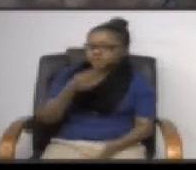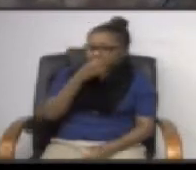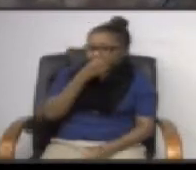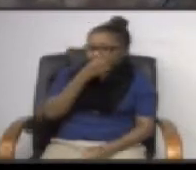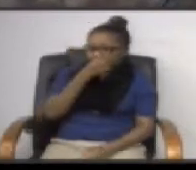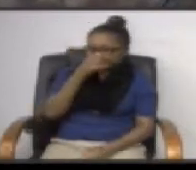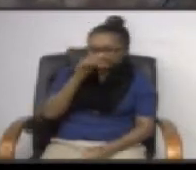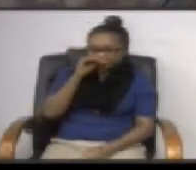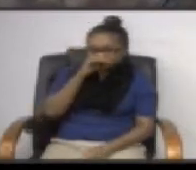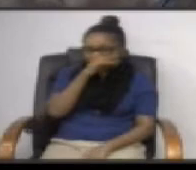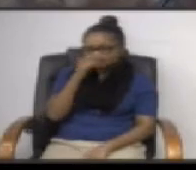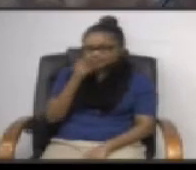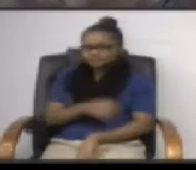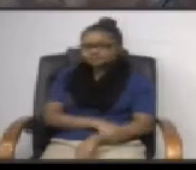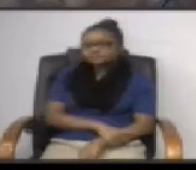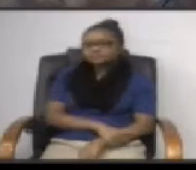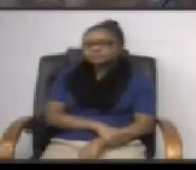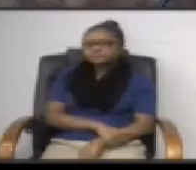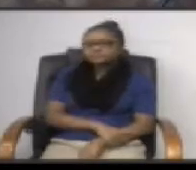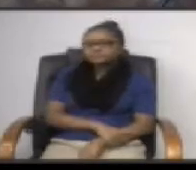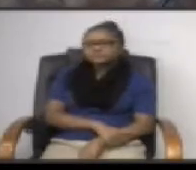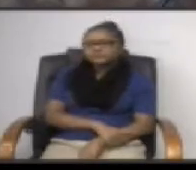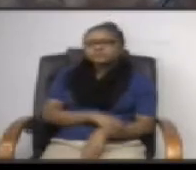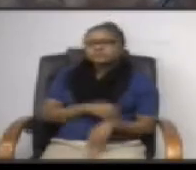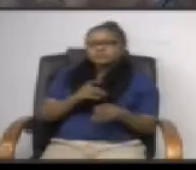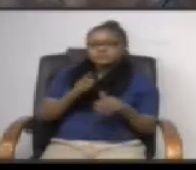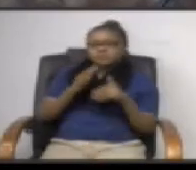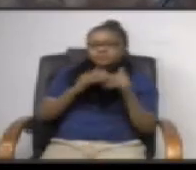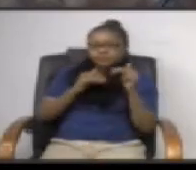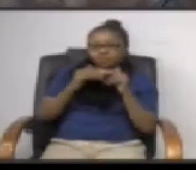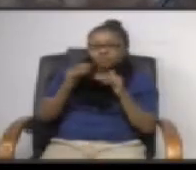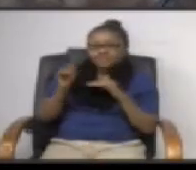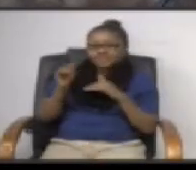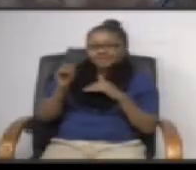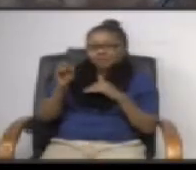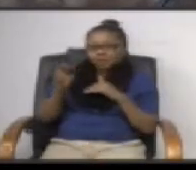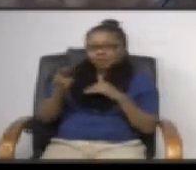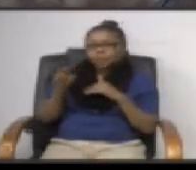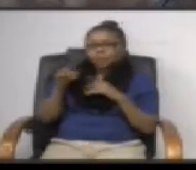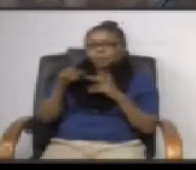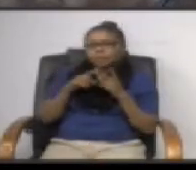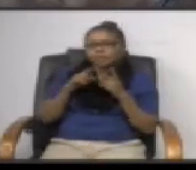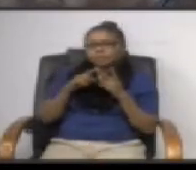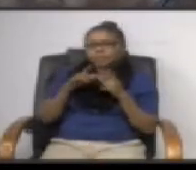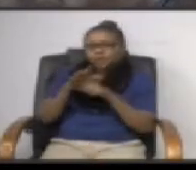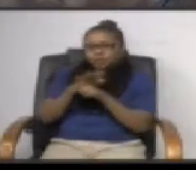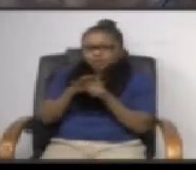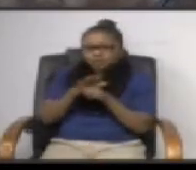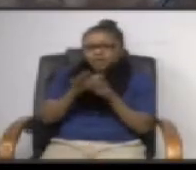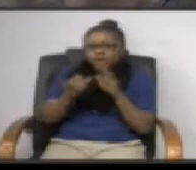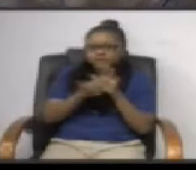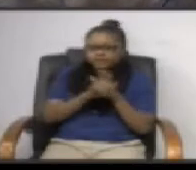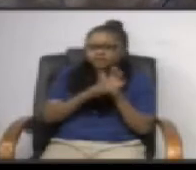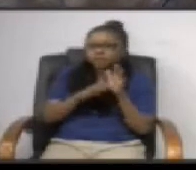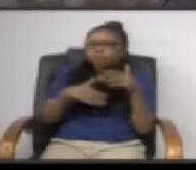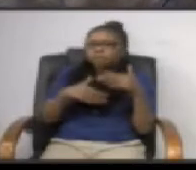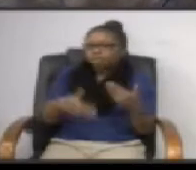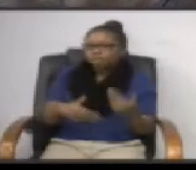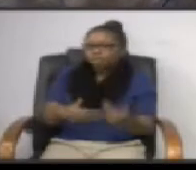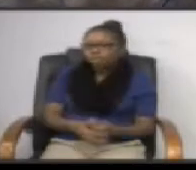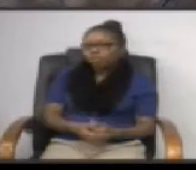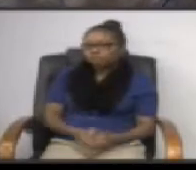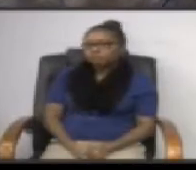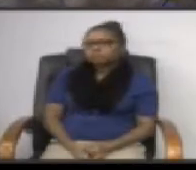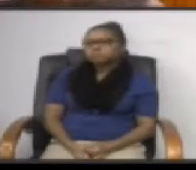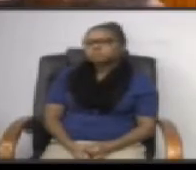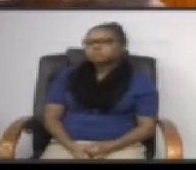giving them permission to build the tower permitting it and then by location identification and and all that and doing a